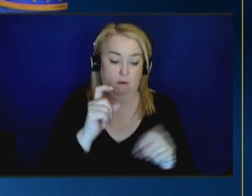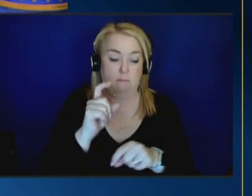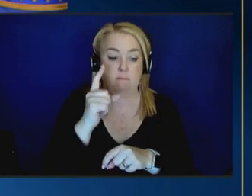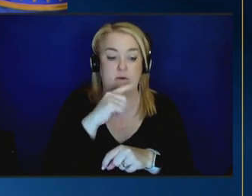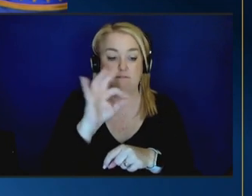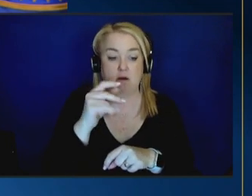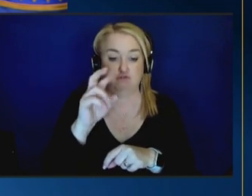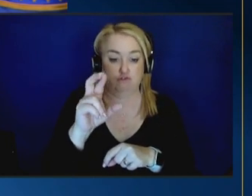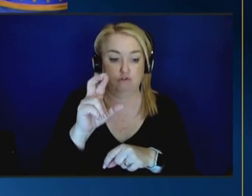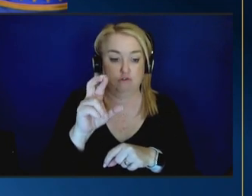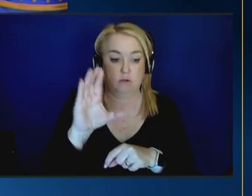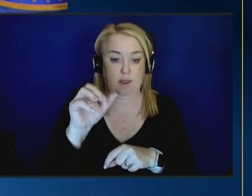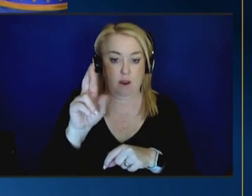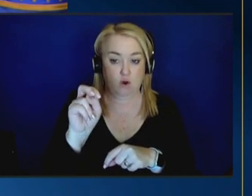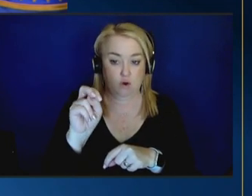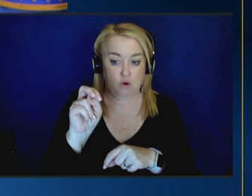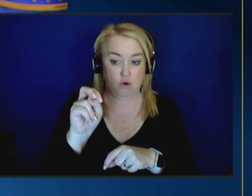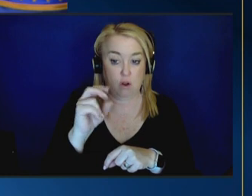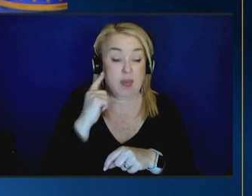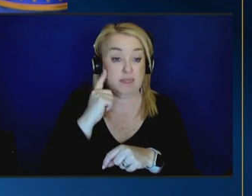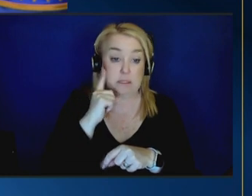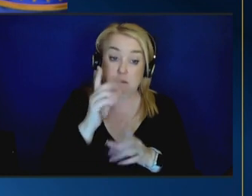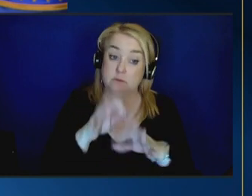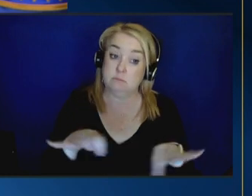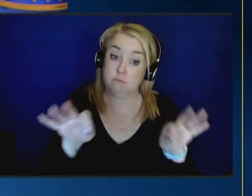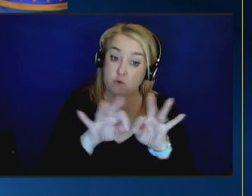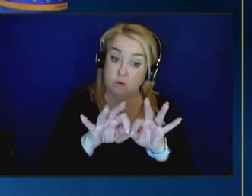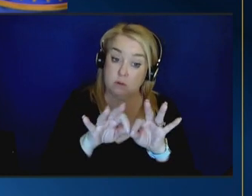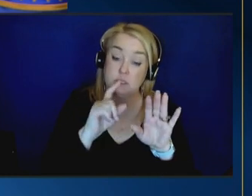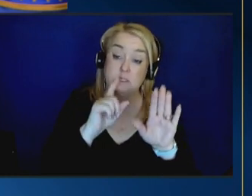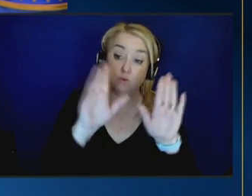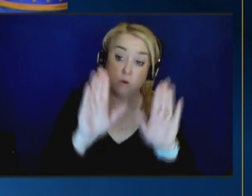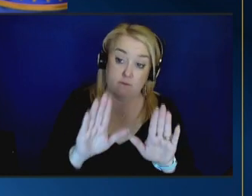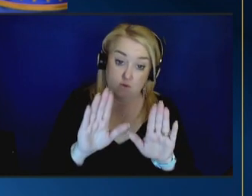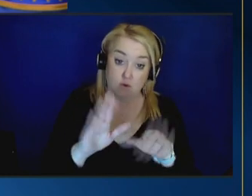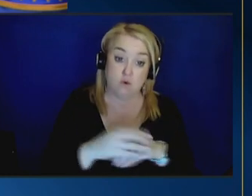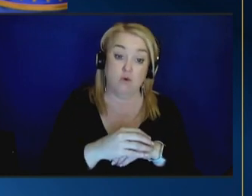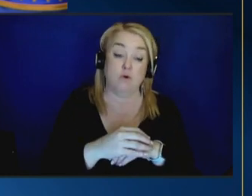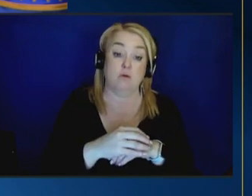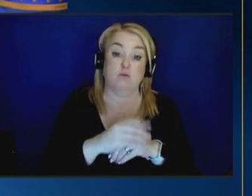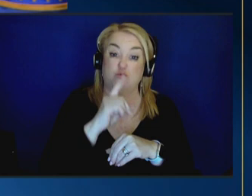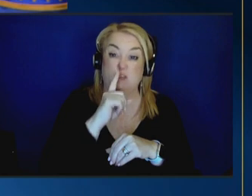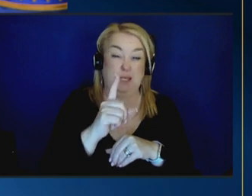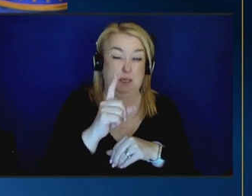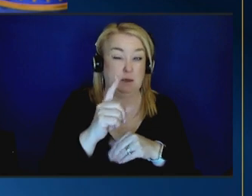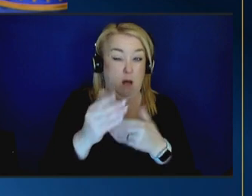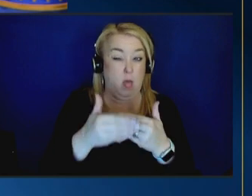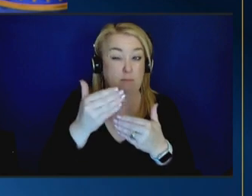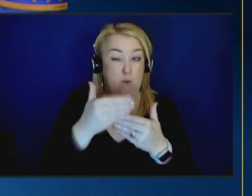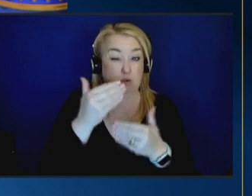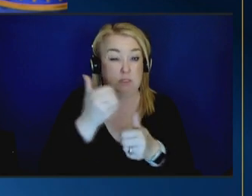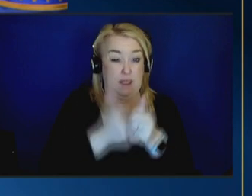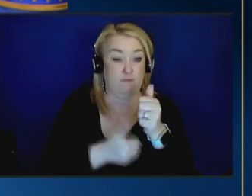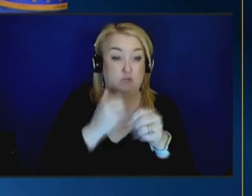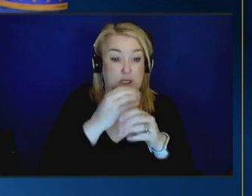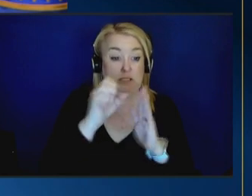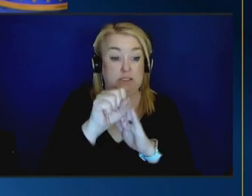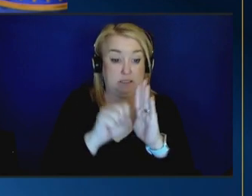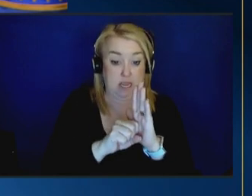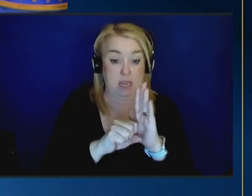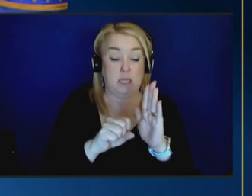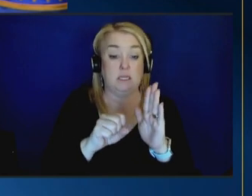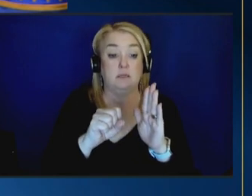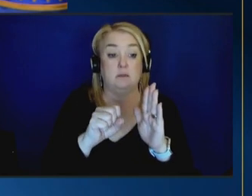so i think it's really important um it's wonderful uh that almost every state has now submitted a prevention plan and a number of tribes as well